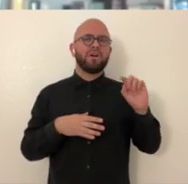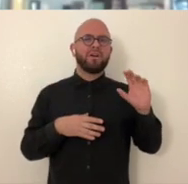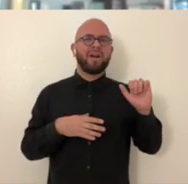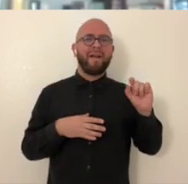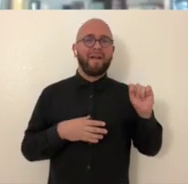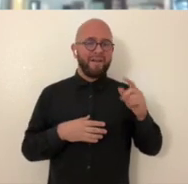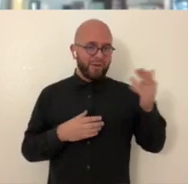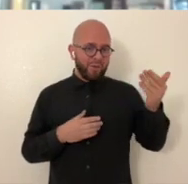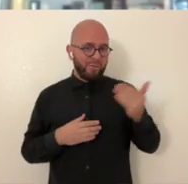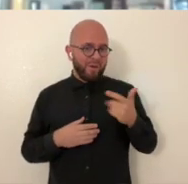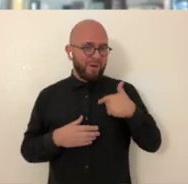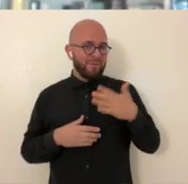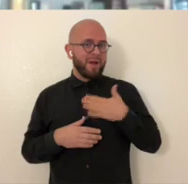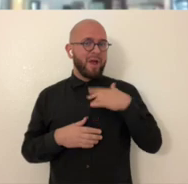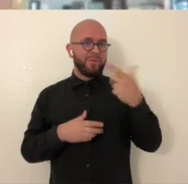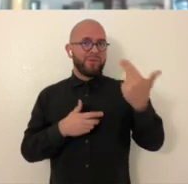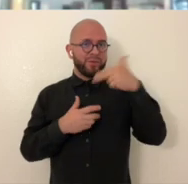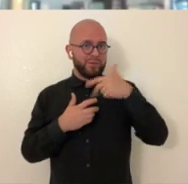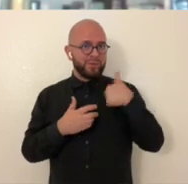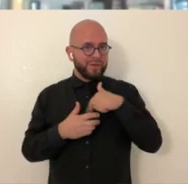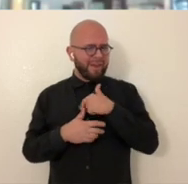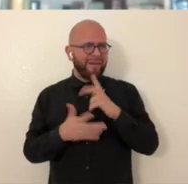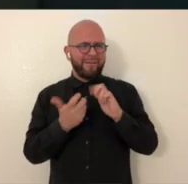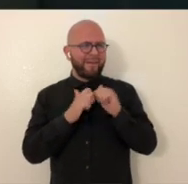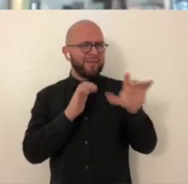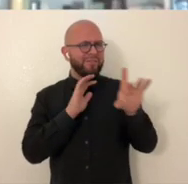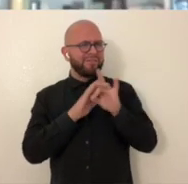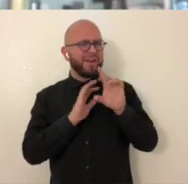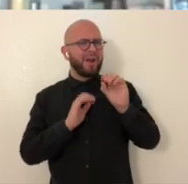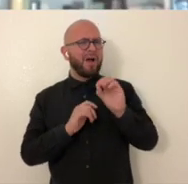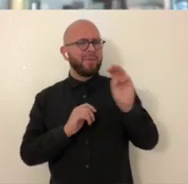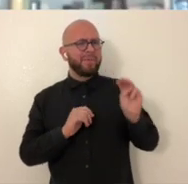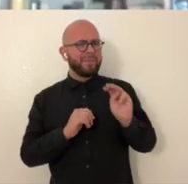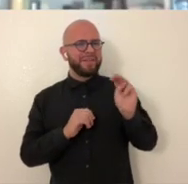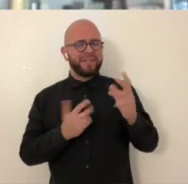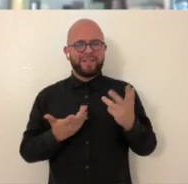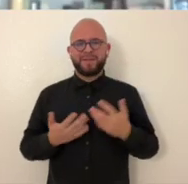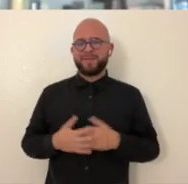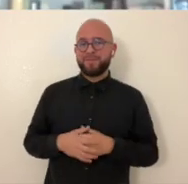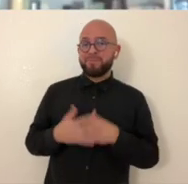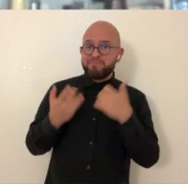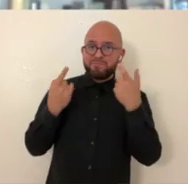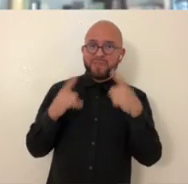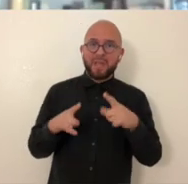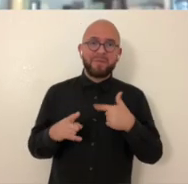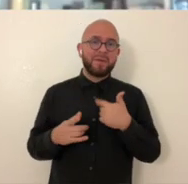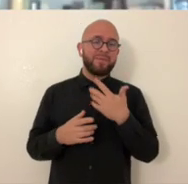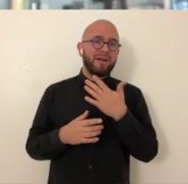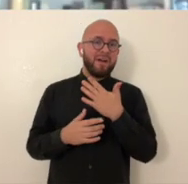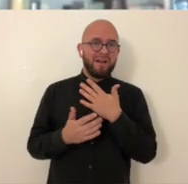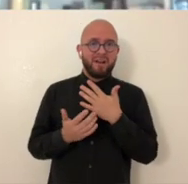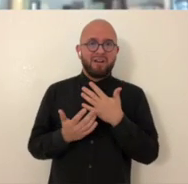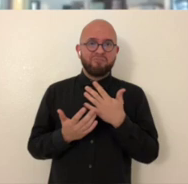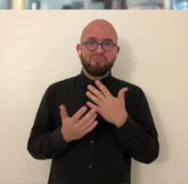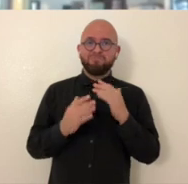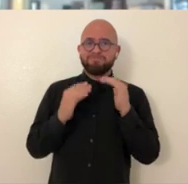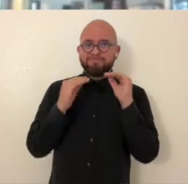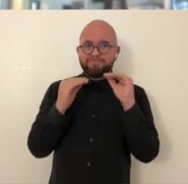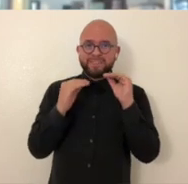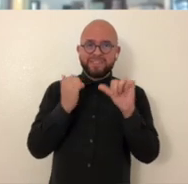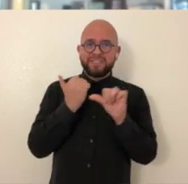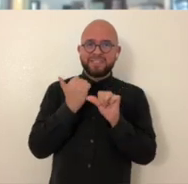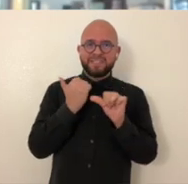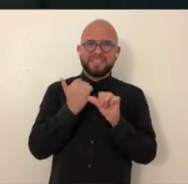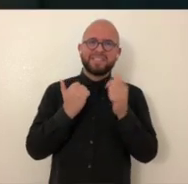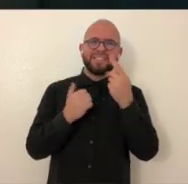foot over at the side. Welcome. I'm so glad you could join us. How did you find out about Opulent Mobility?